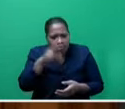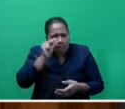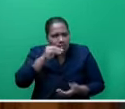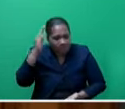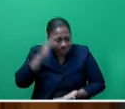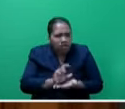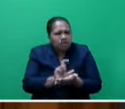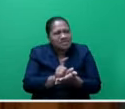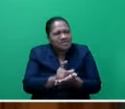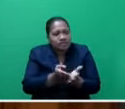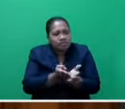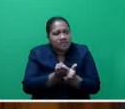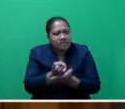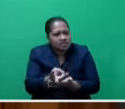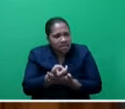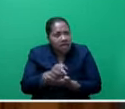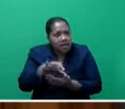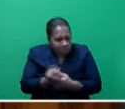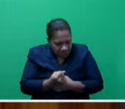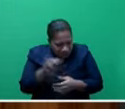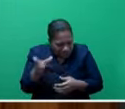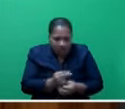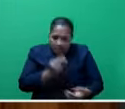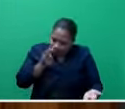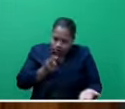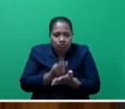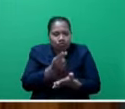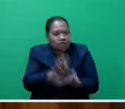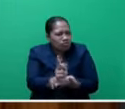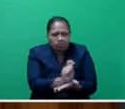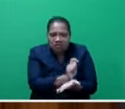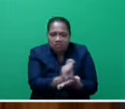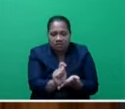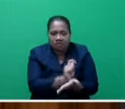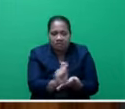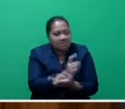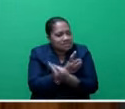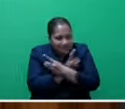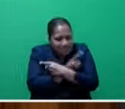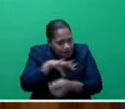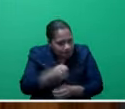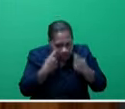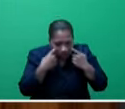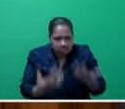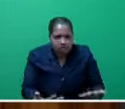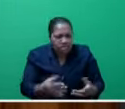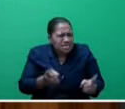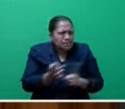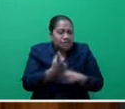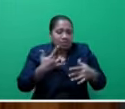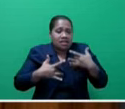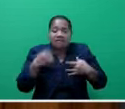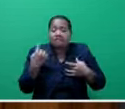civil servant salaries, must be one done in the true spirit of transparency and dignity, especially in the light of